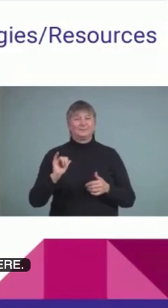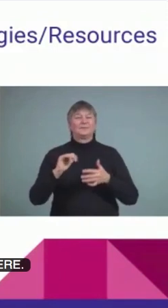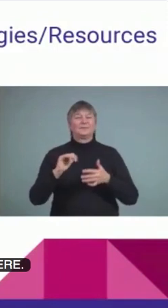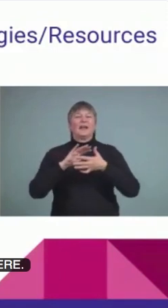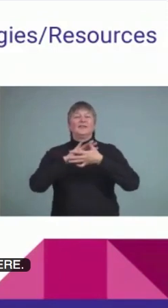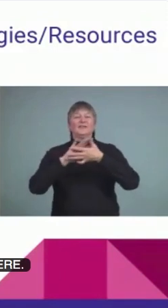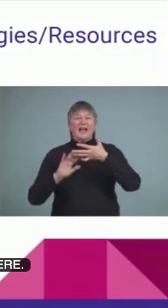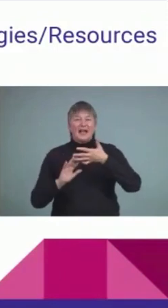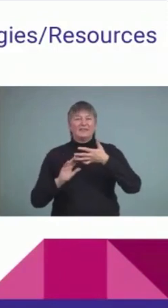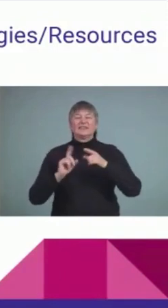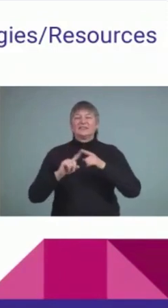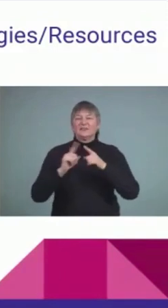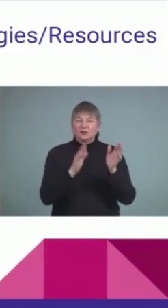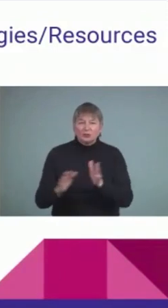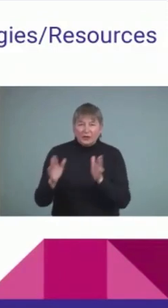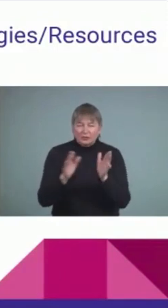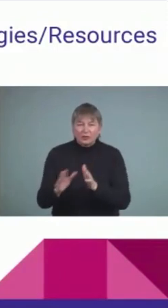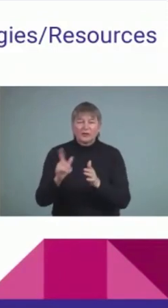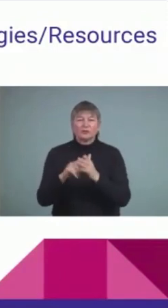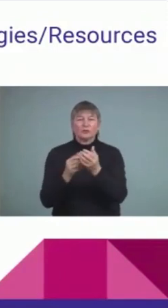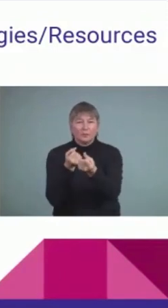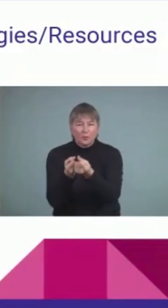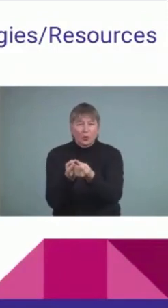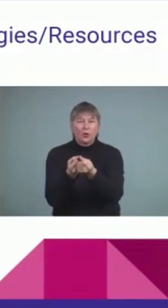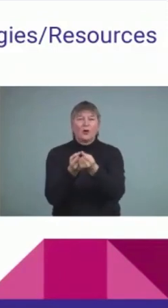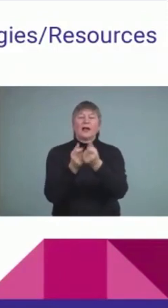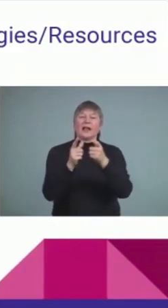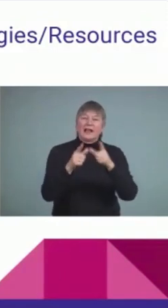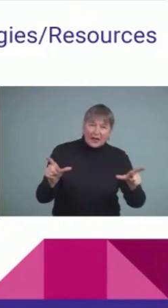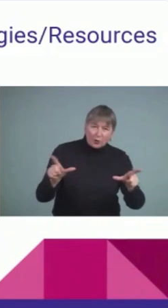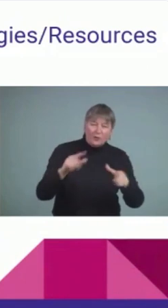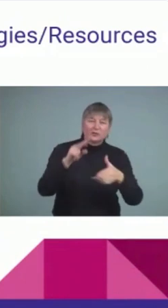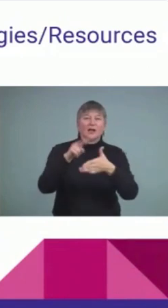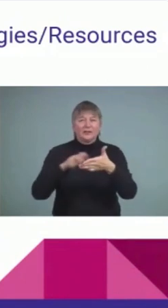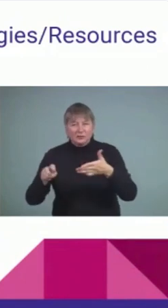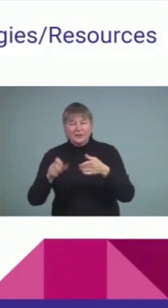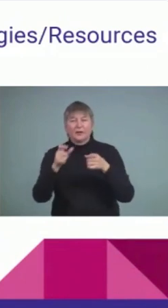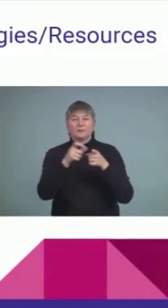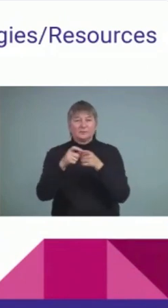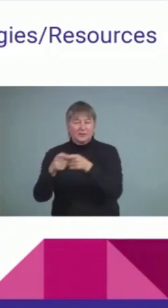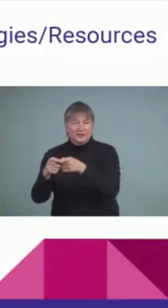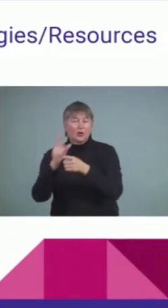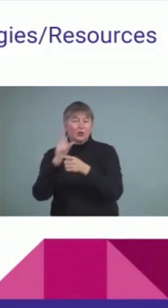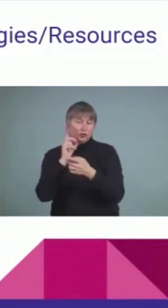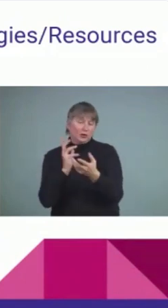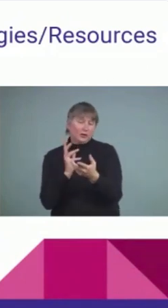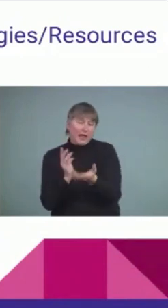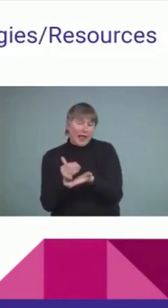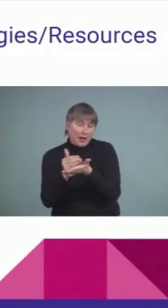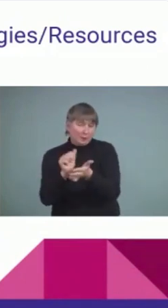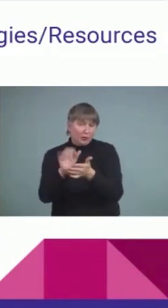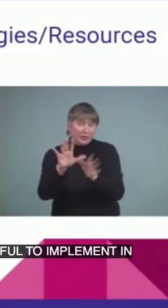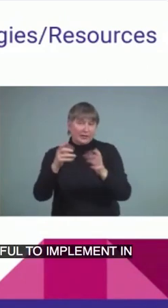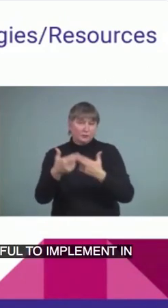strategies here that are wonderful to implement in classrooms. So, I